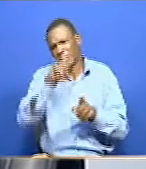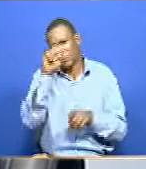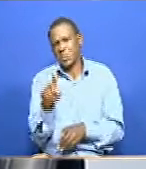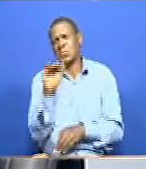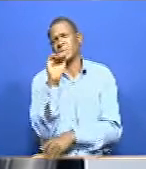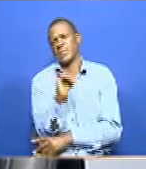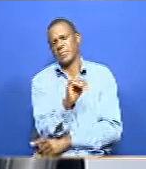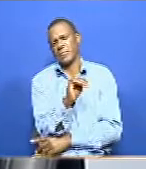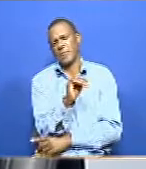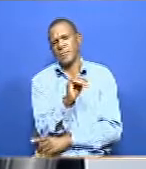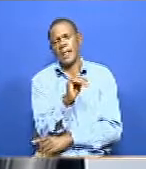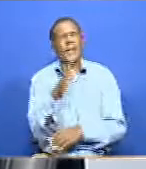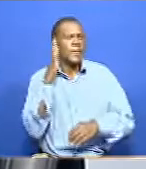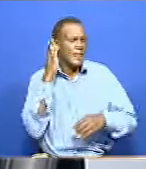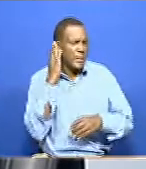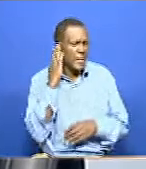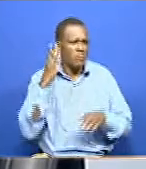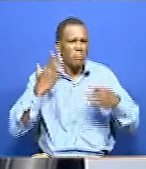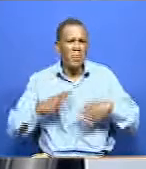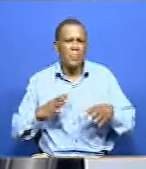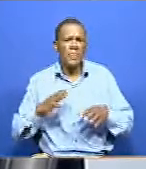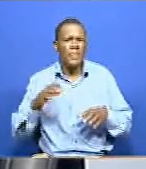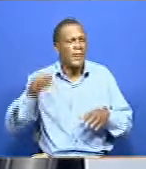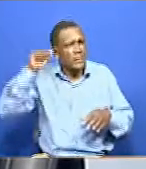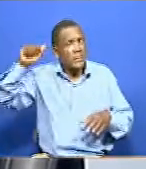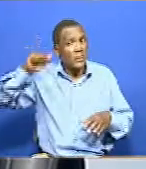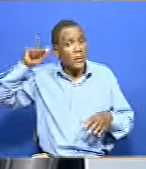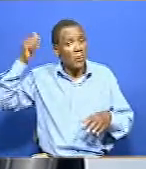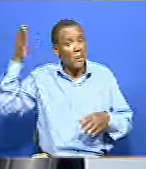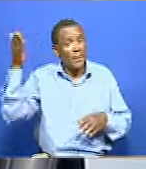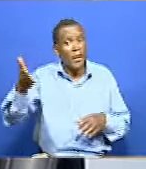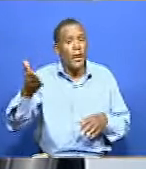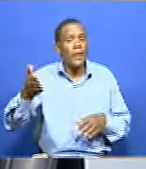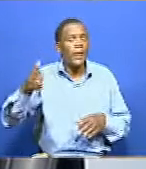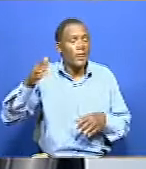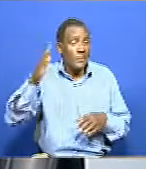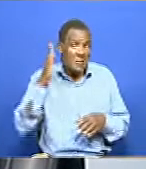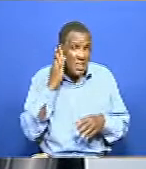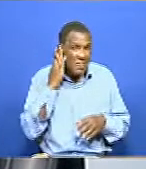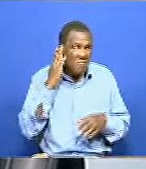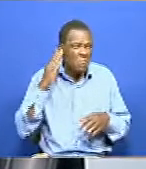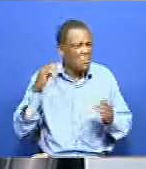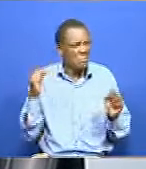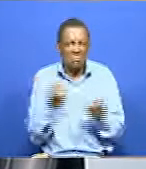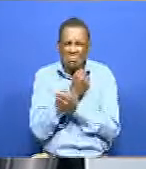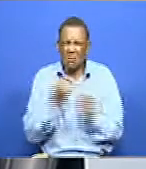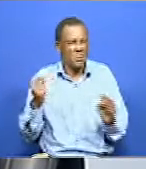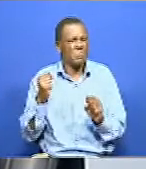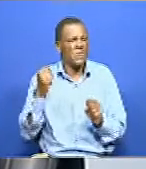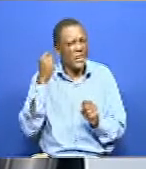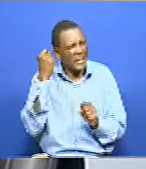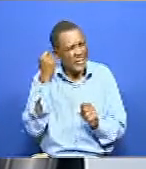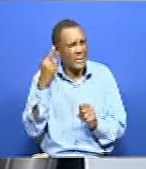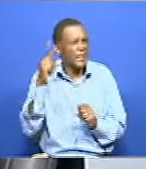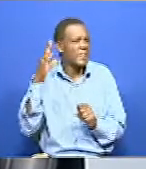persons, that is, you know, audio, that is sound. Yeah. Deaf person cannot really link and get it when you're